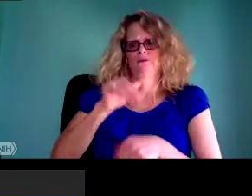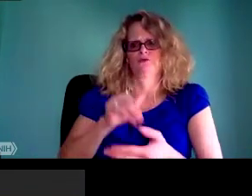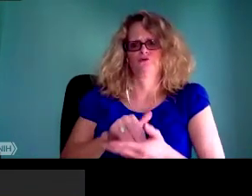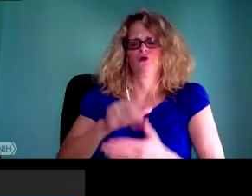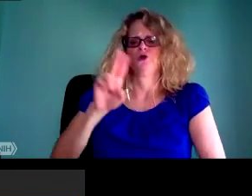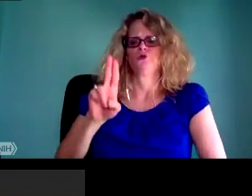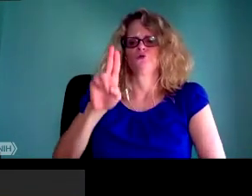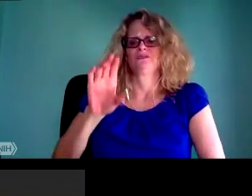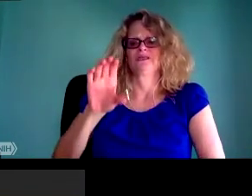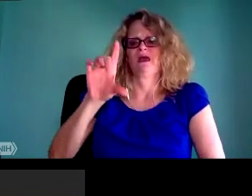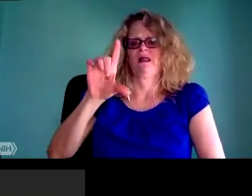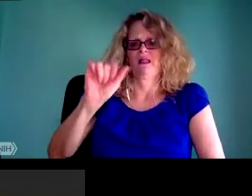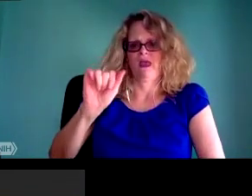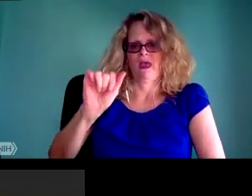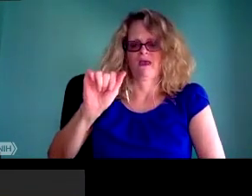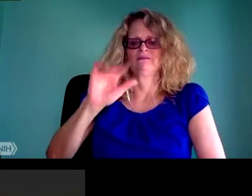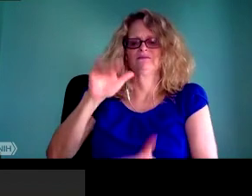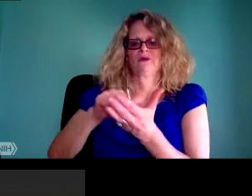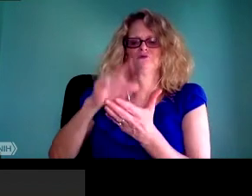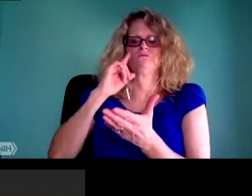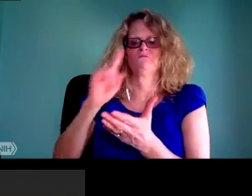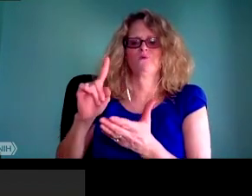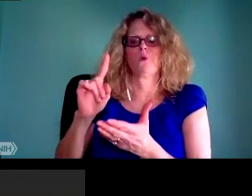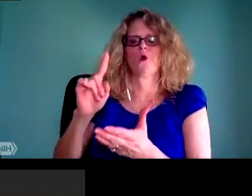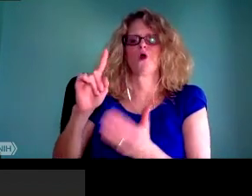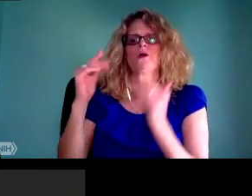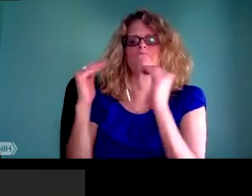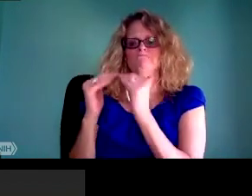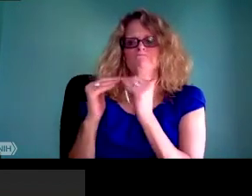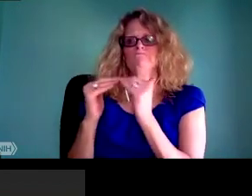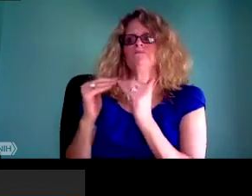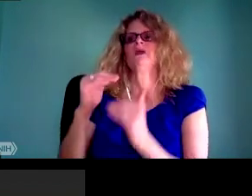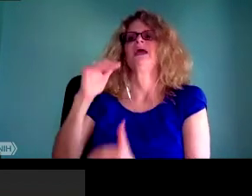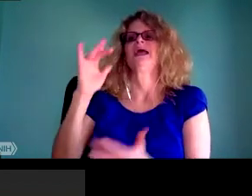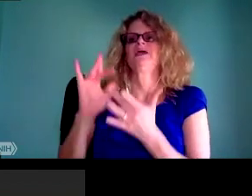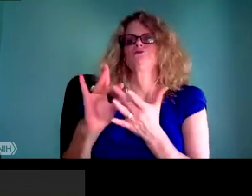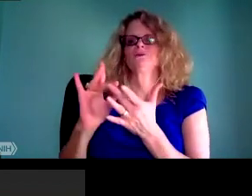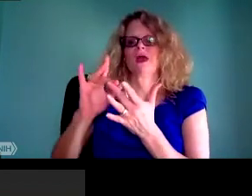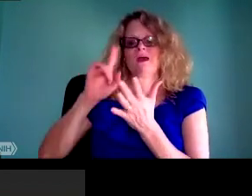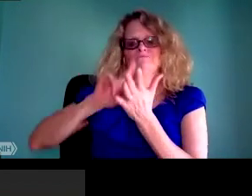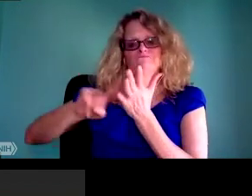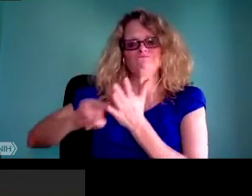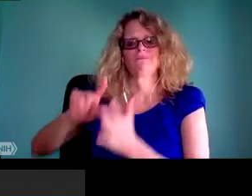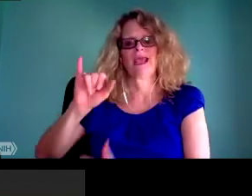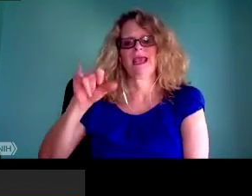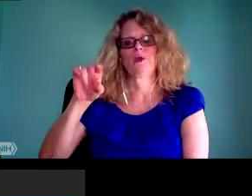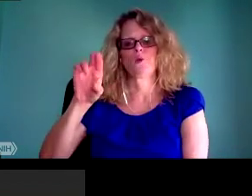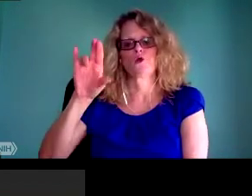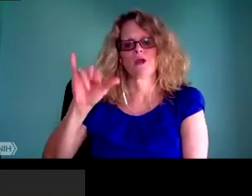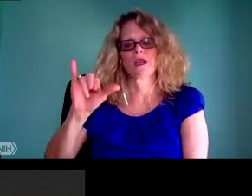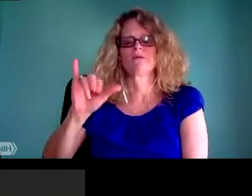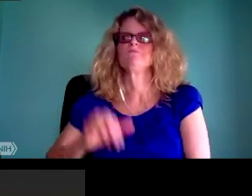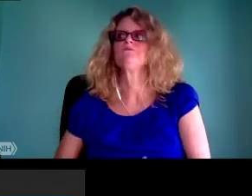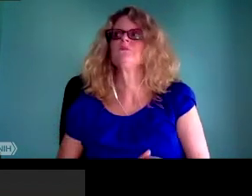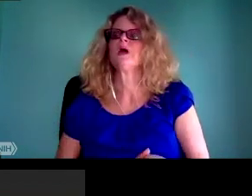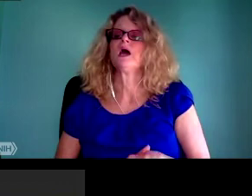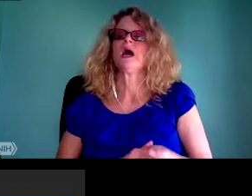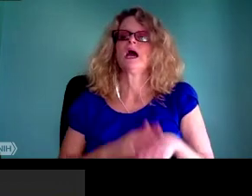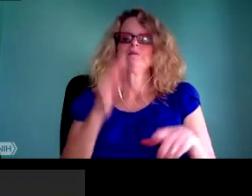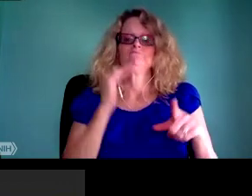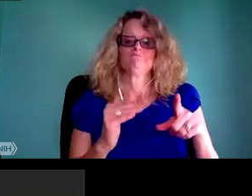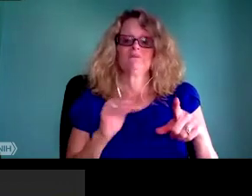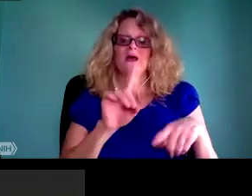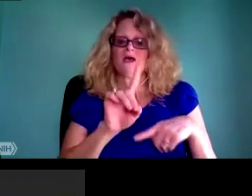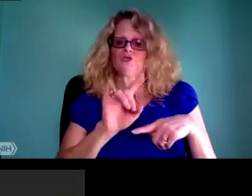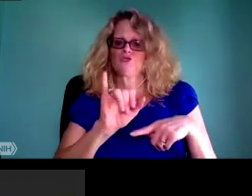Terrence Kiel's Corner Reports project, which is I'll just want to say a moment about this because I think